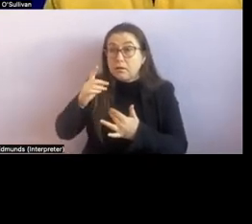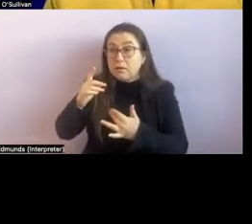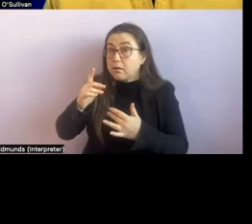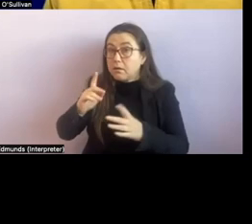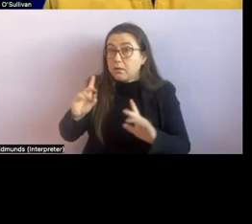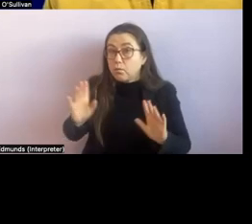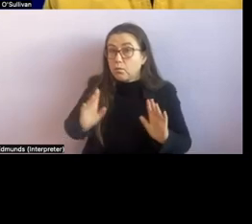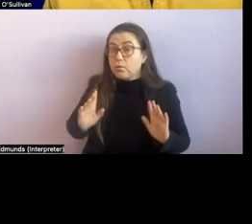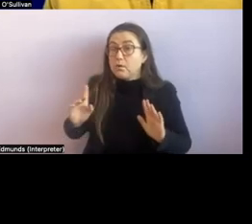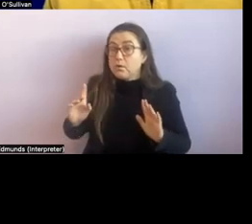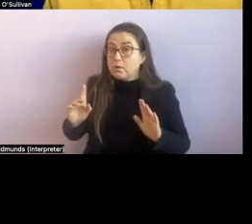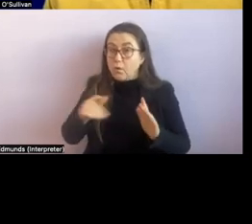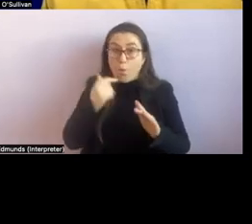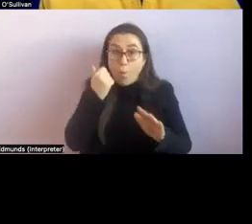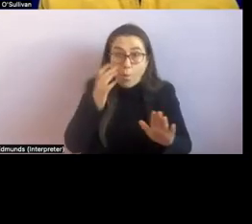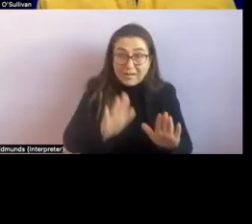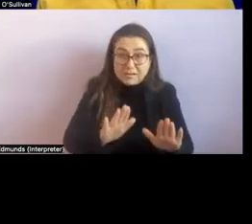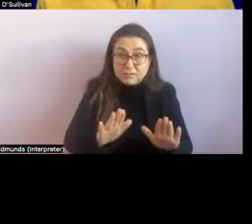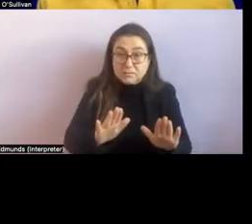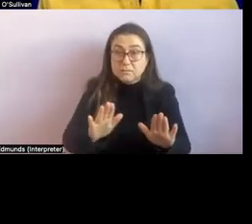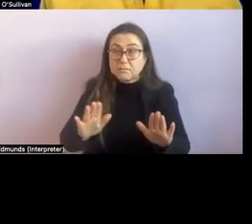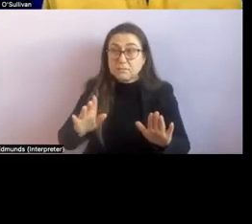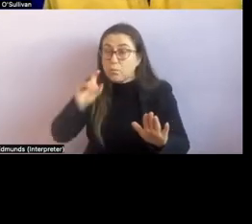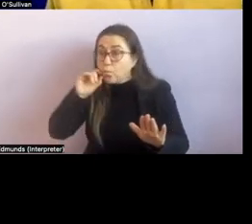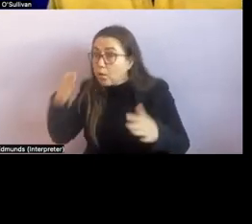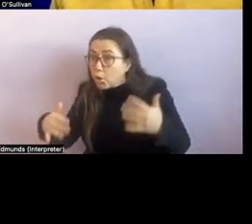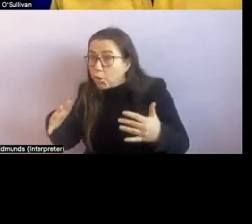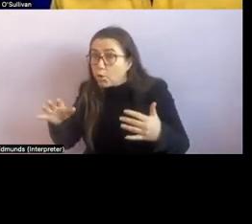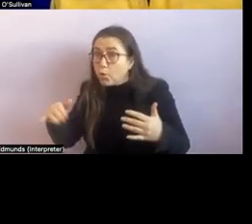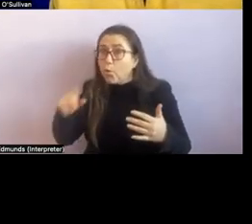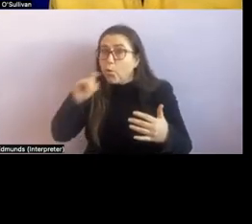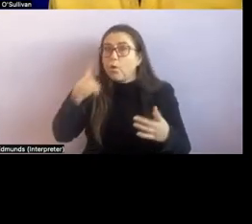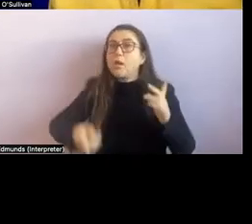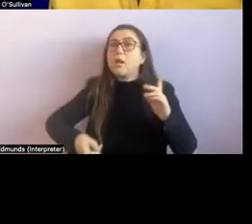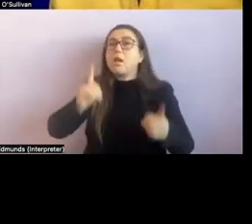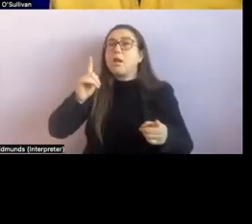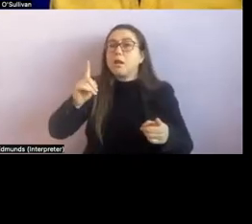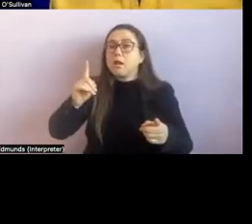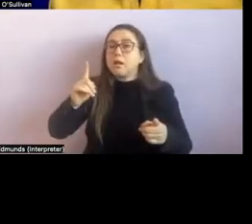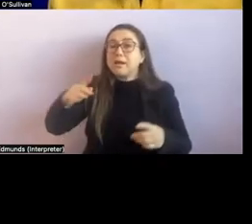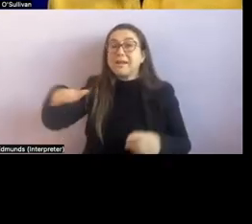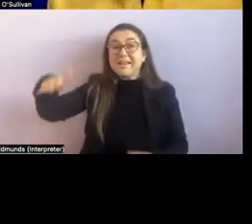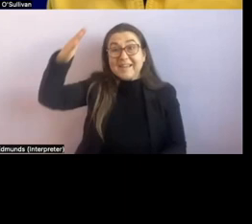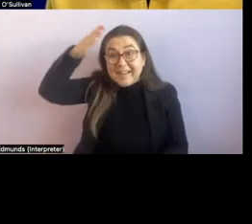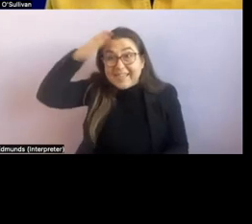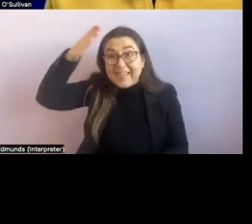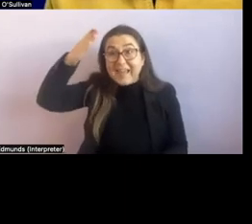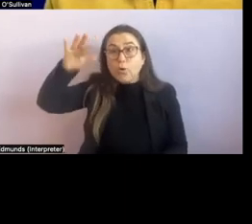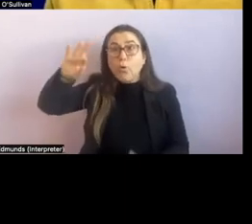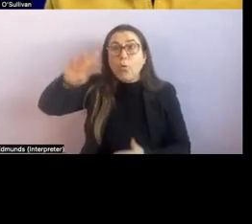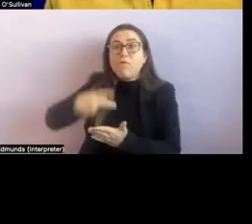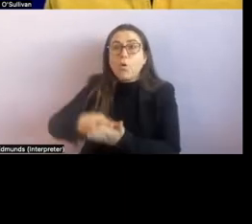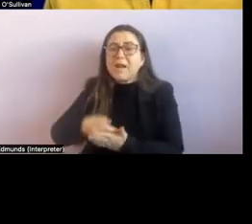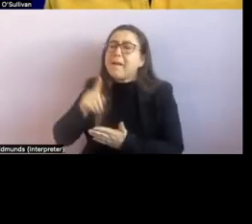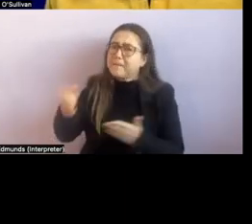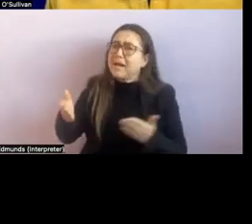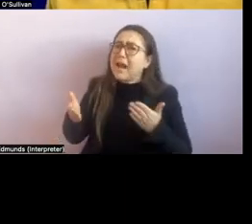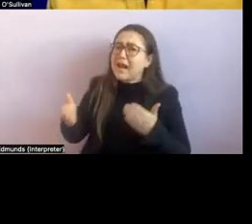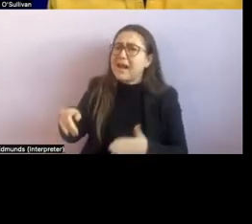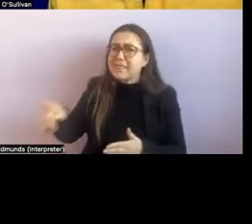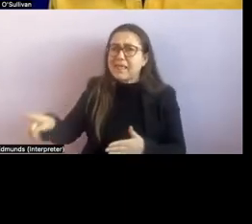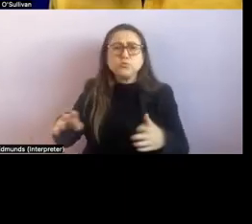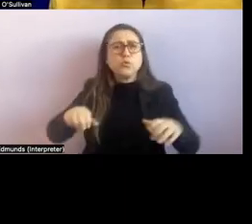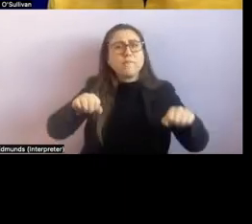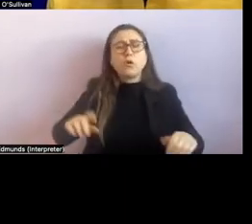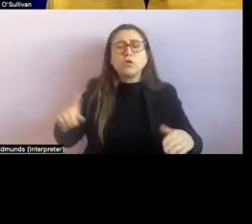things where um someone's going to hit their head or fall down but allowing people to run into different parts of the furniture